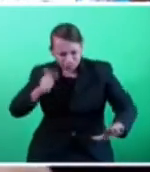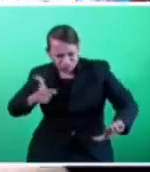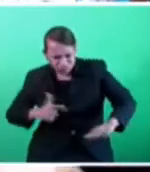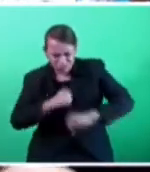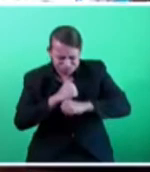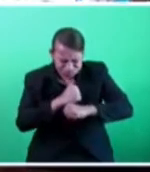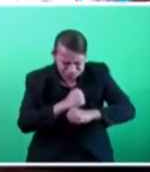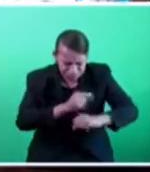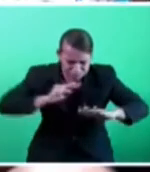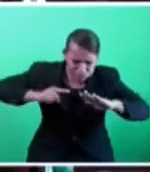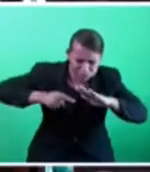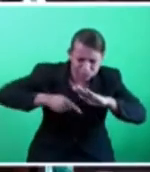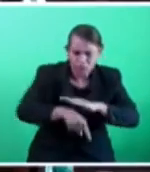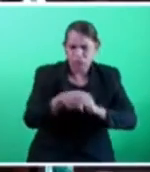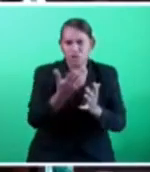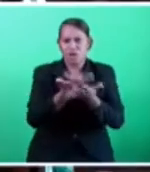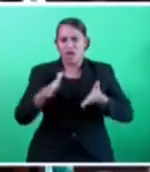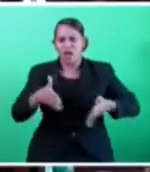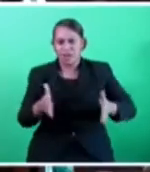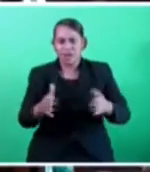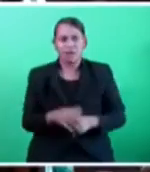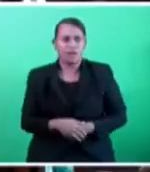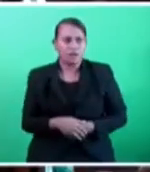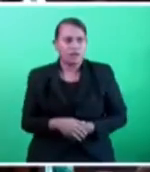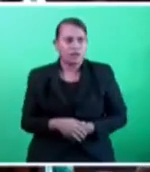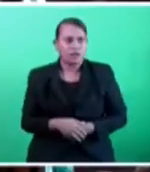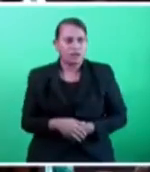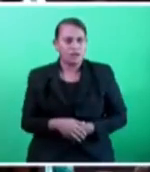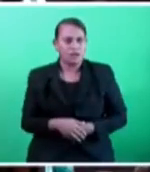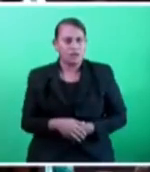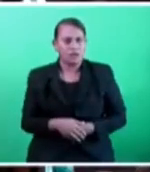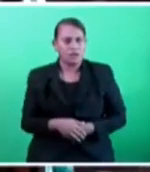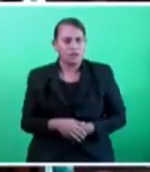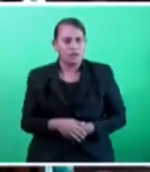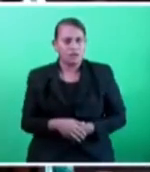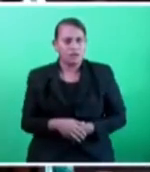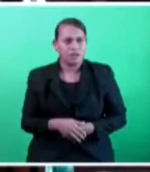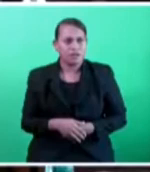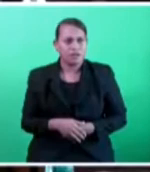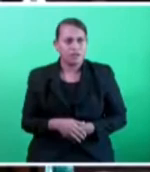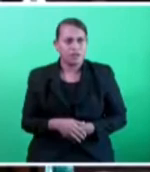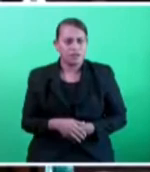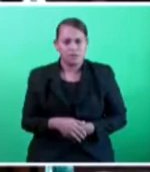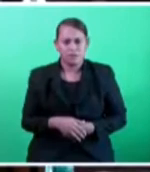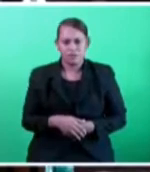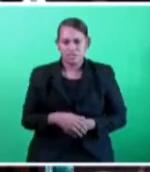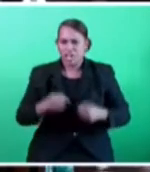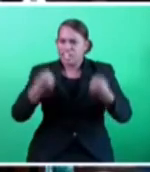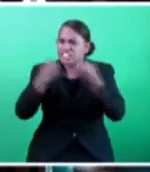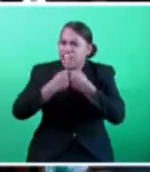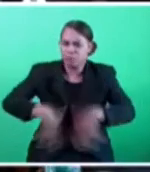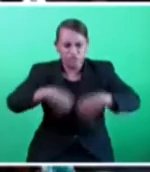River and causing devastation of apocalyptic